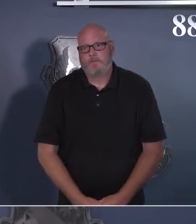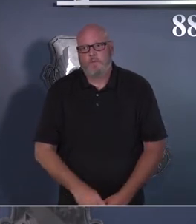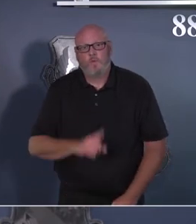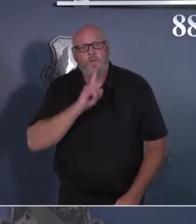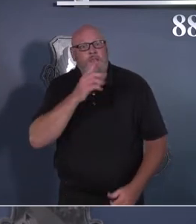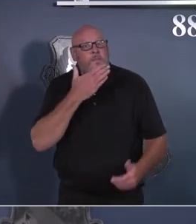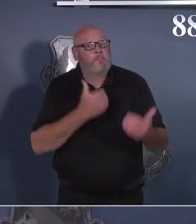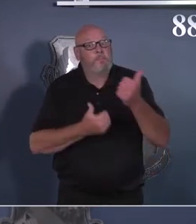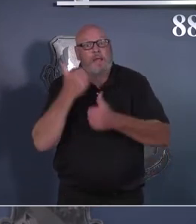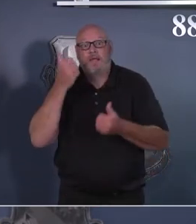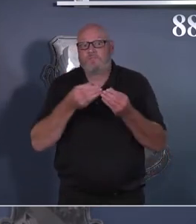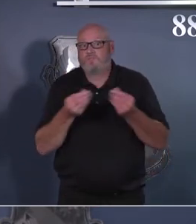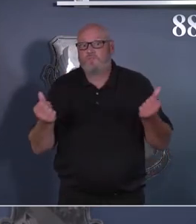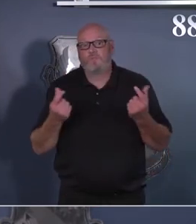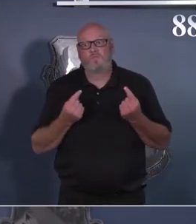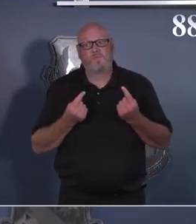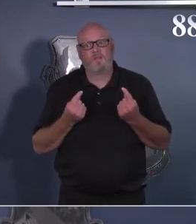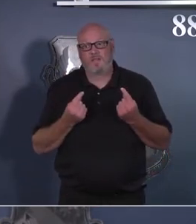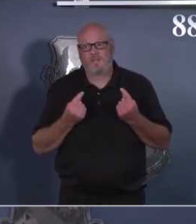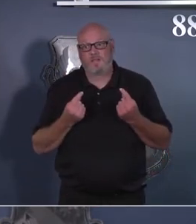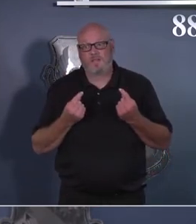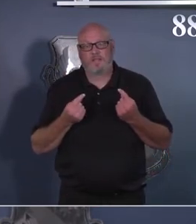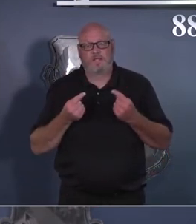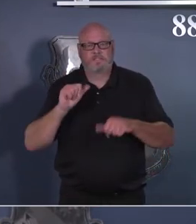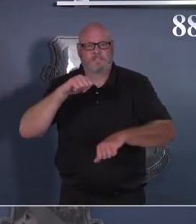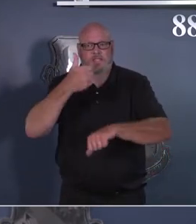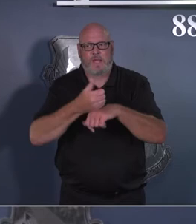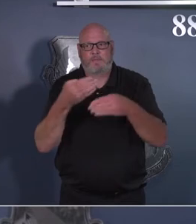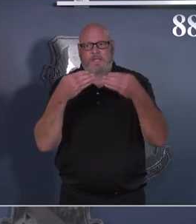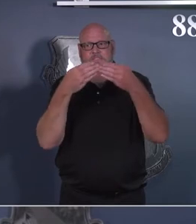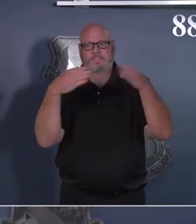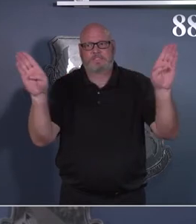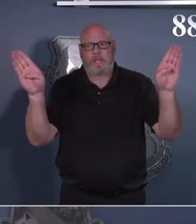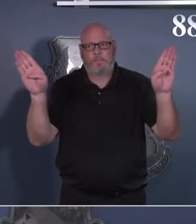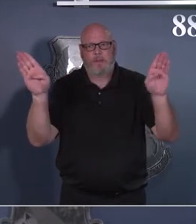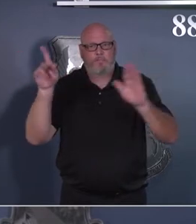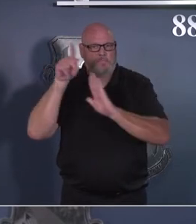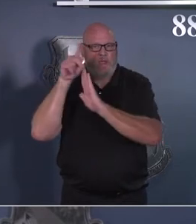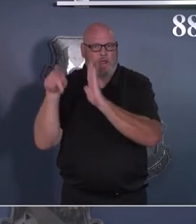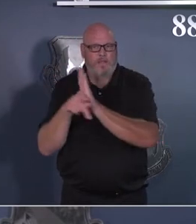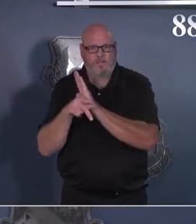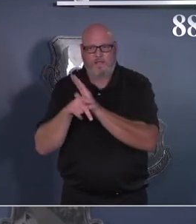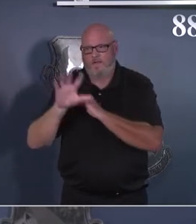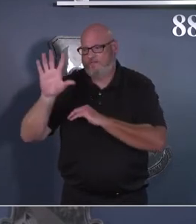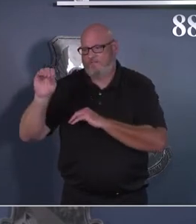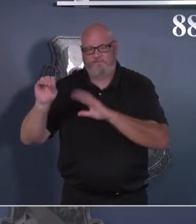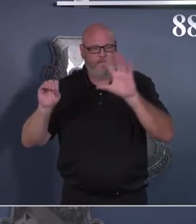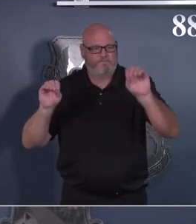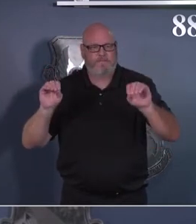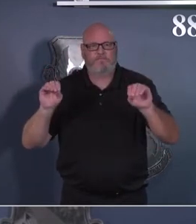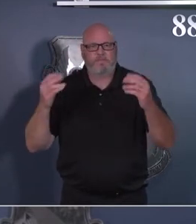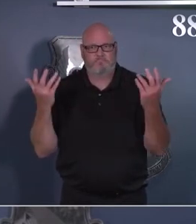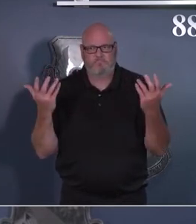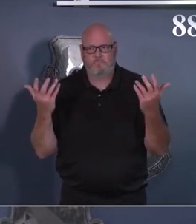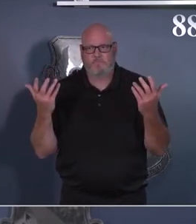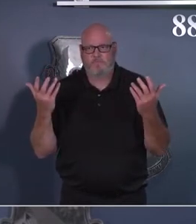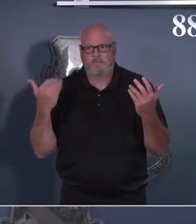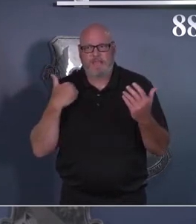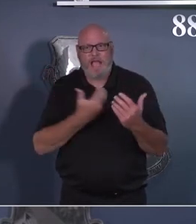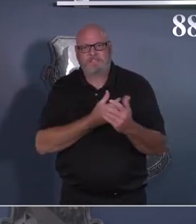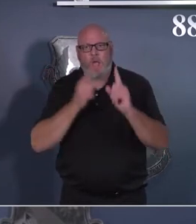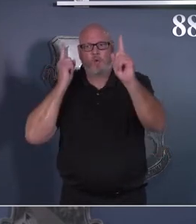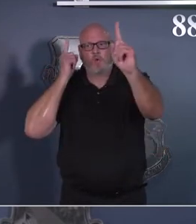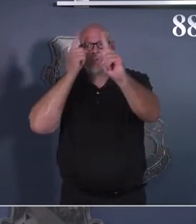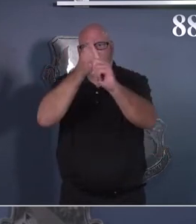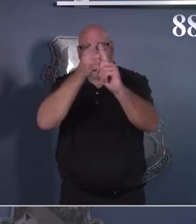establish those overarching staffing goals, and that's what the HP Con level does. And then we have to allow